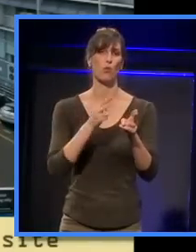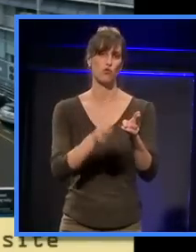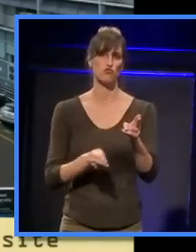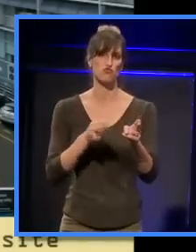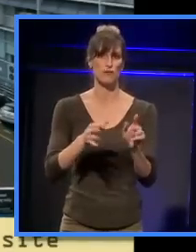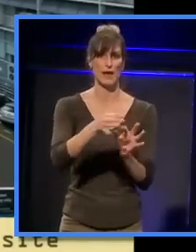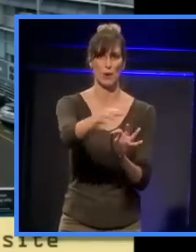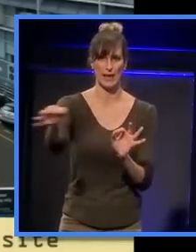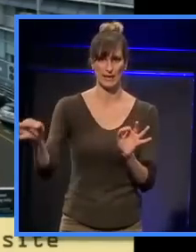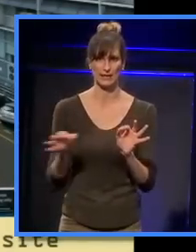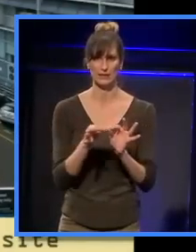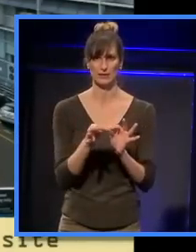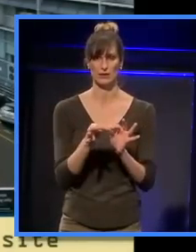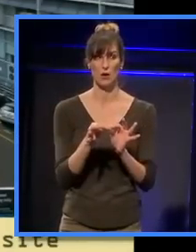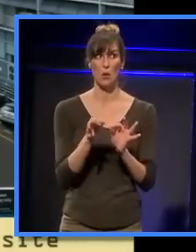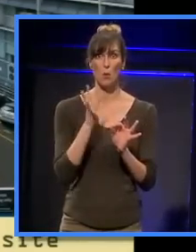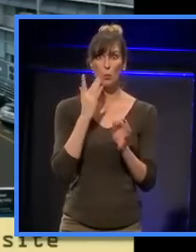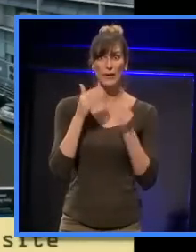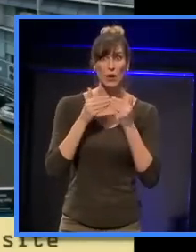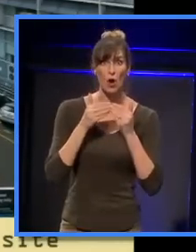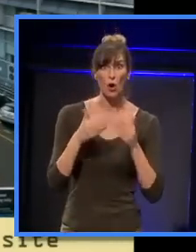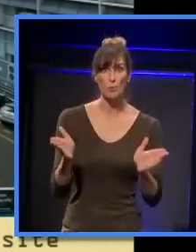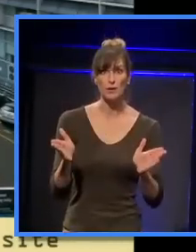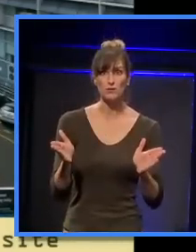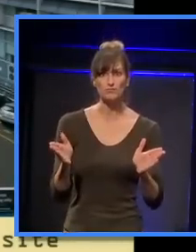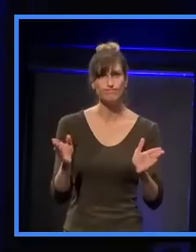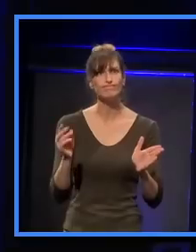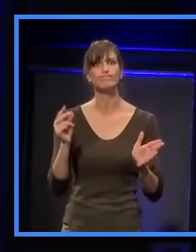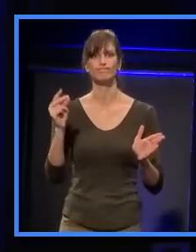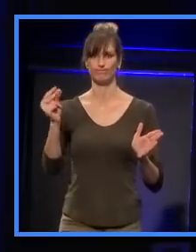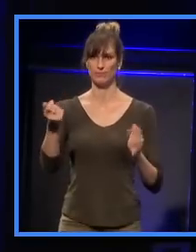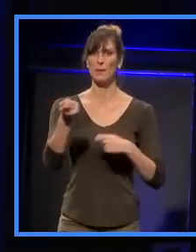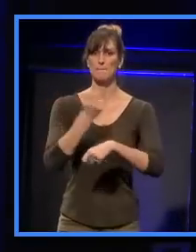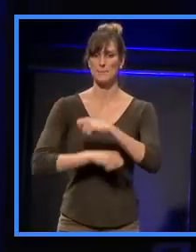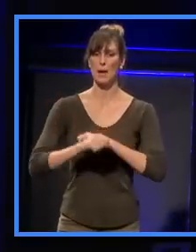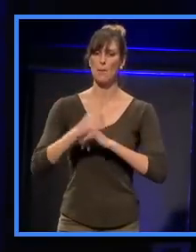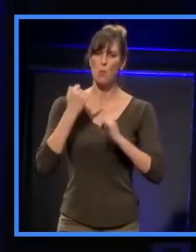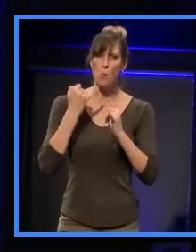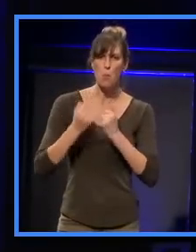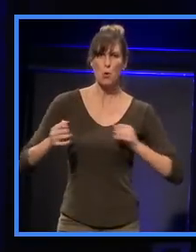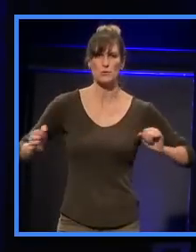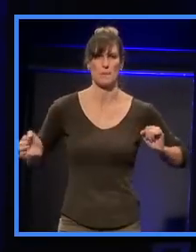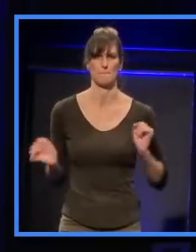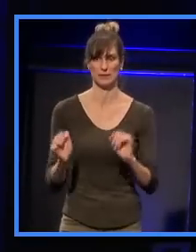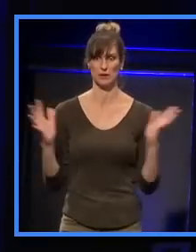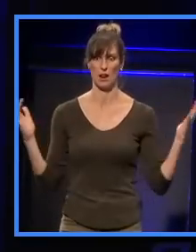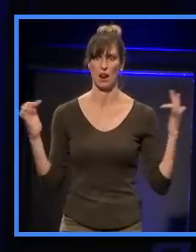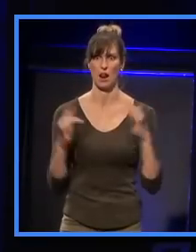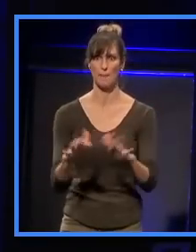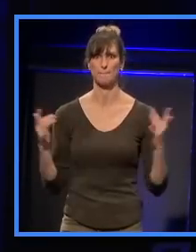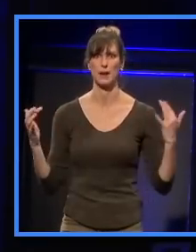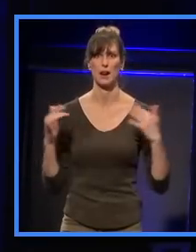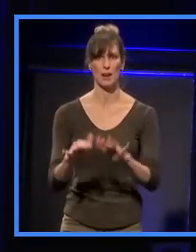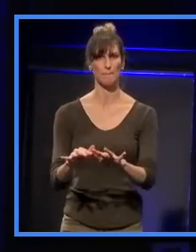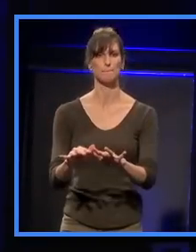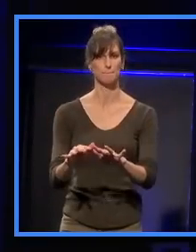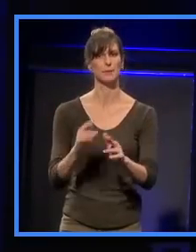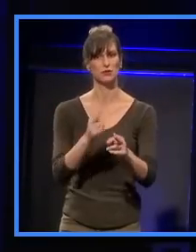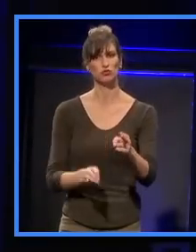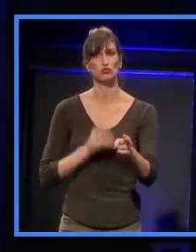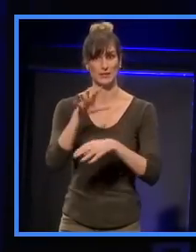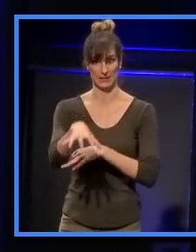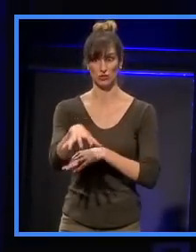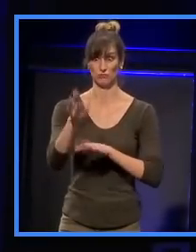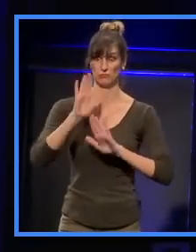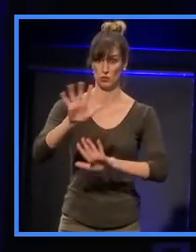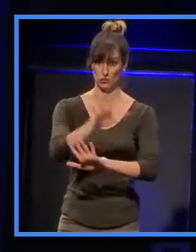be the busiest railway station in New Zealand. And an ultimate vision here, one that I find quite inspiring, and I hope you